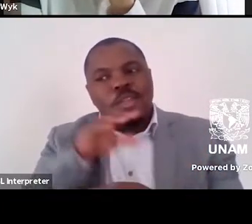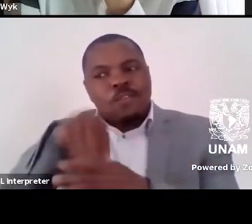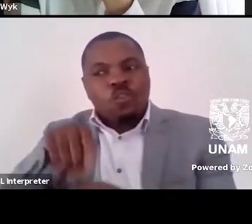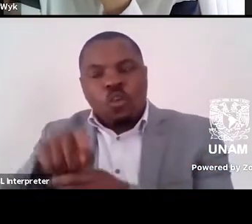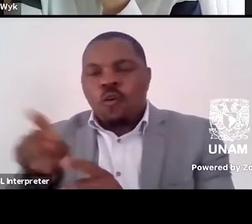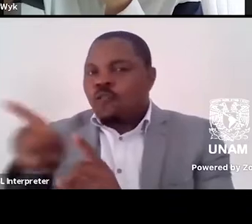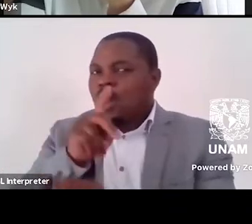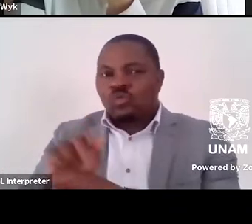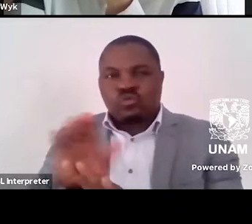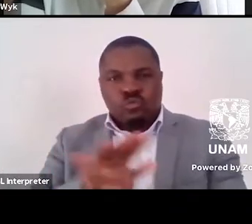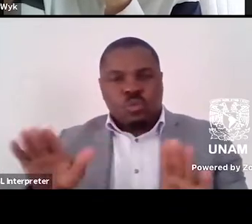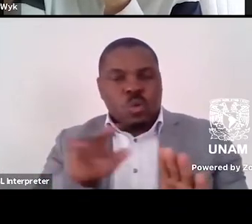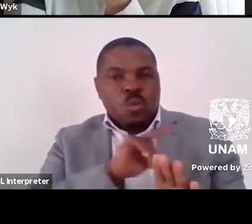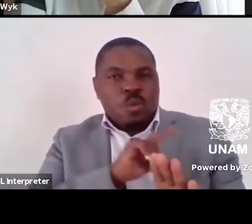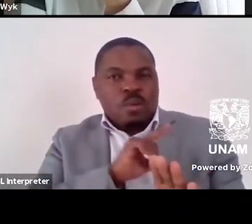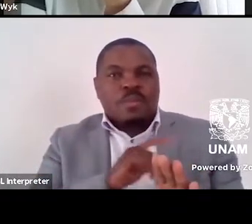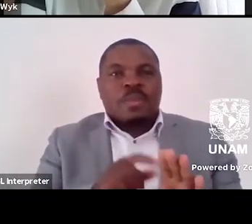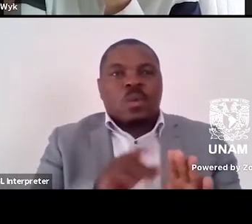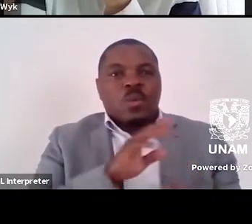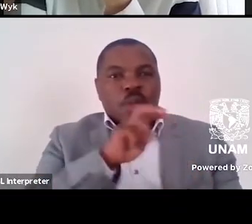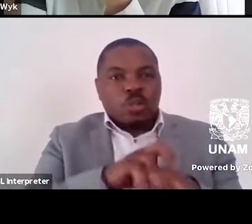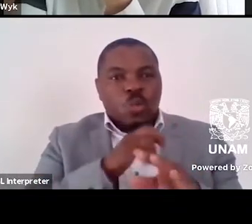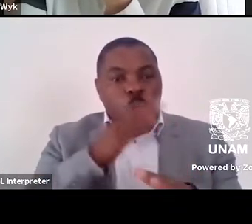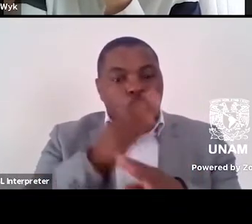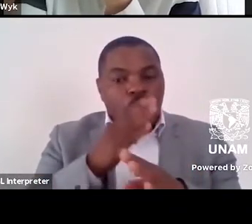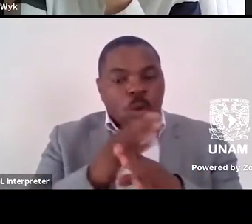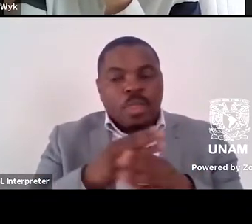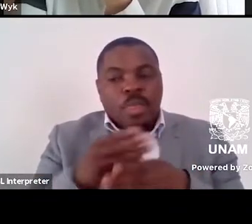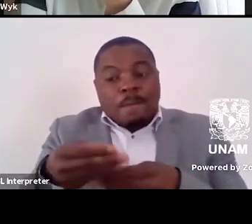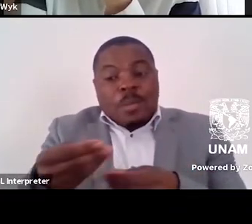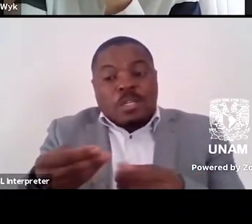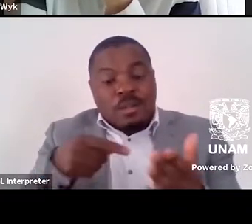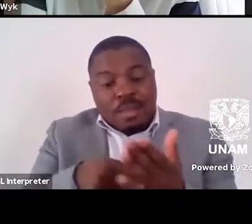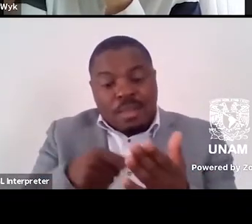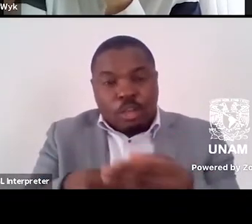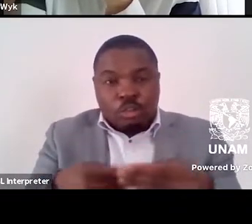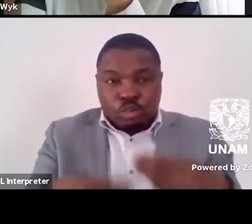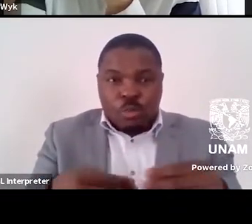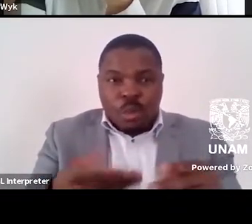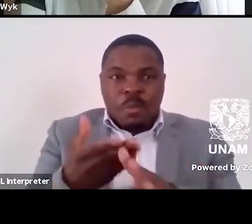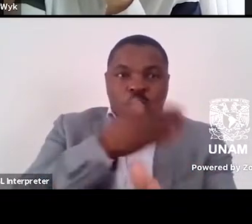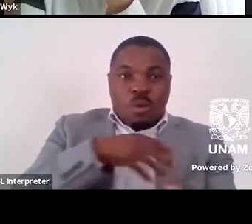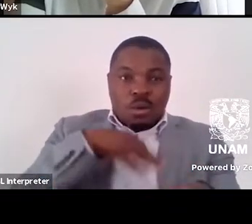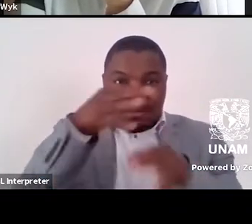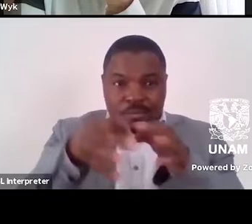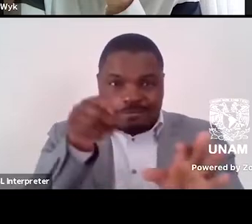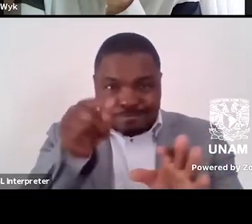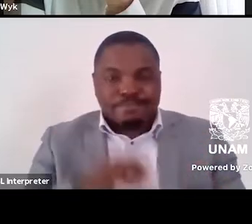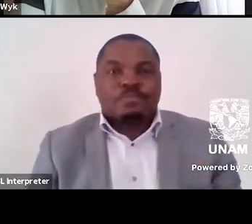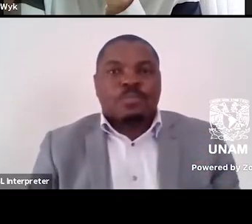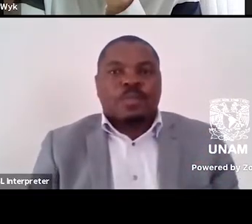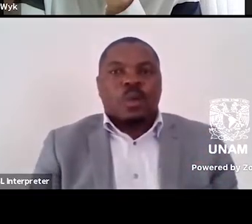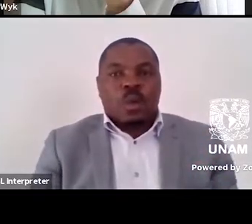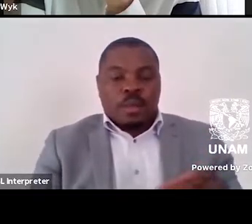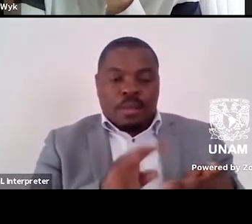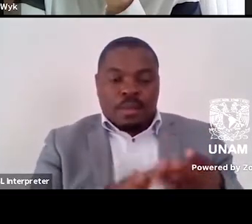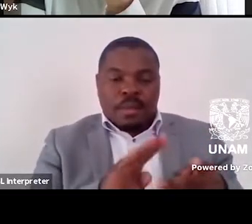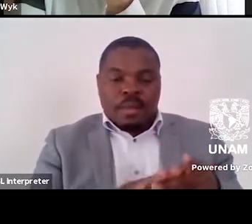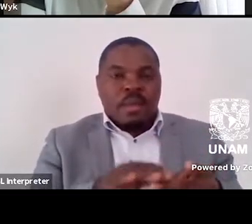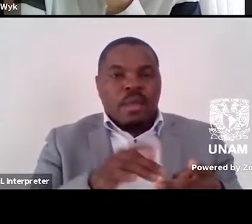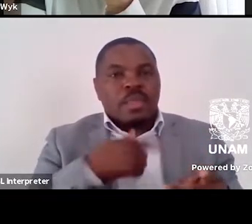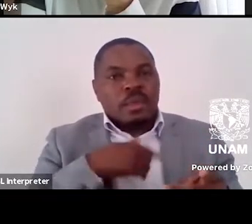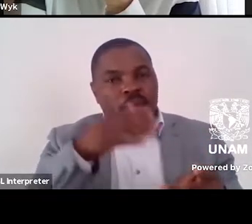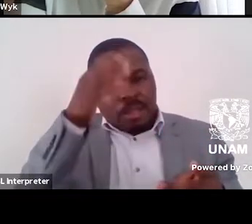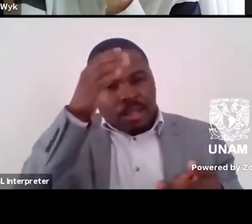it is a work with the material forms of the document, which I mentioned earlier on, and was also conceptualized by